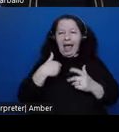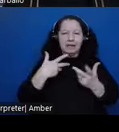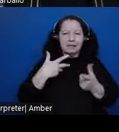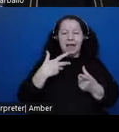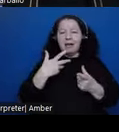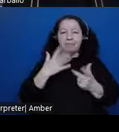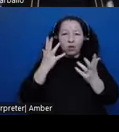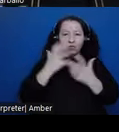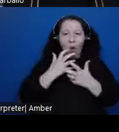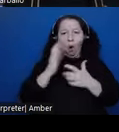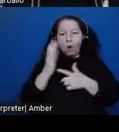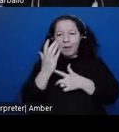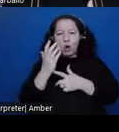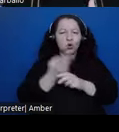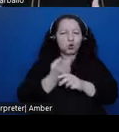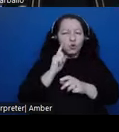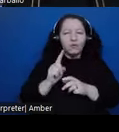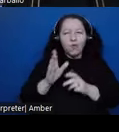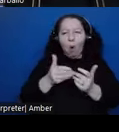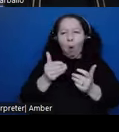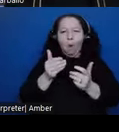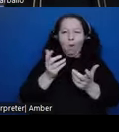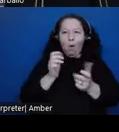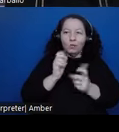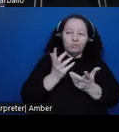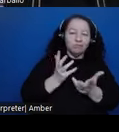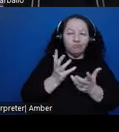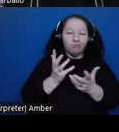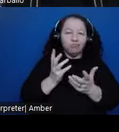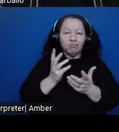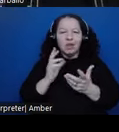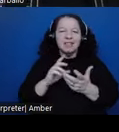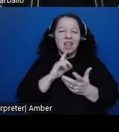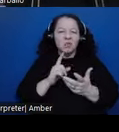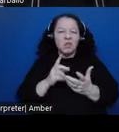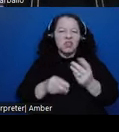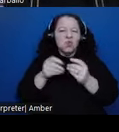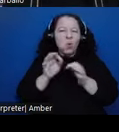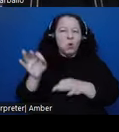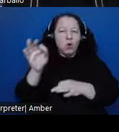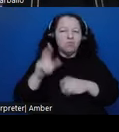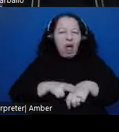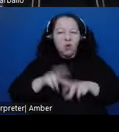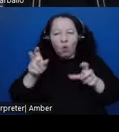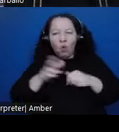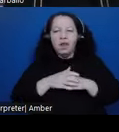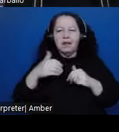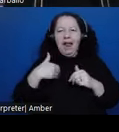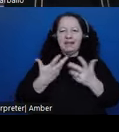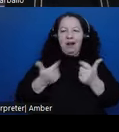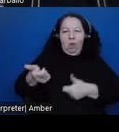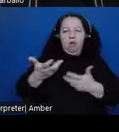divination. And he can see he's omniscient to some degree. And he has sort of a more of a moral structure